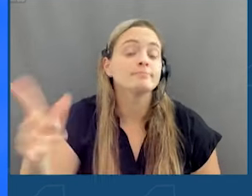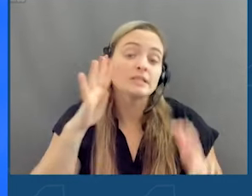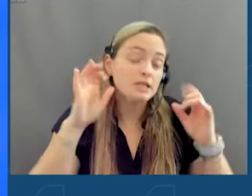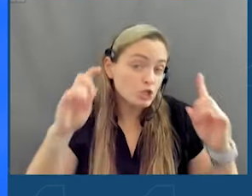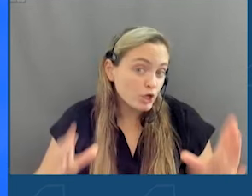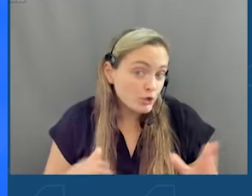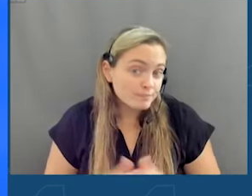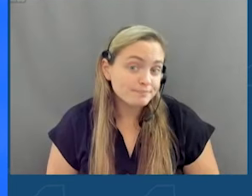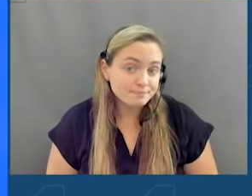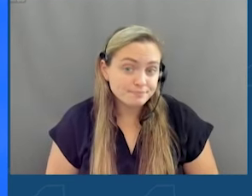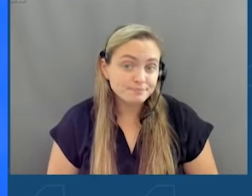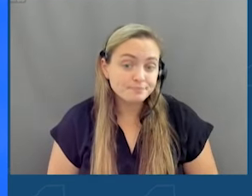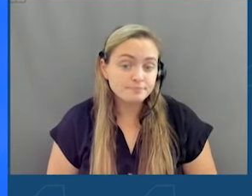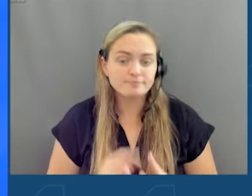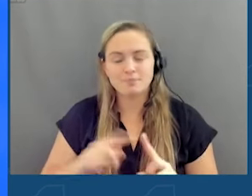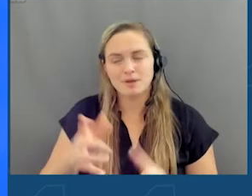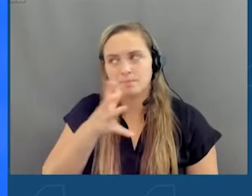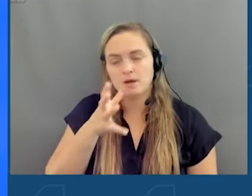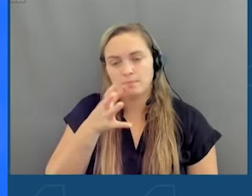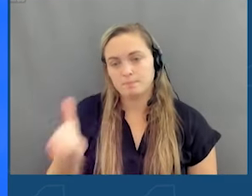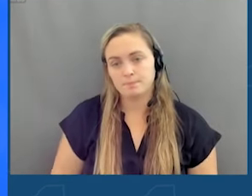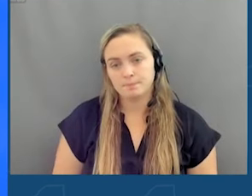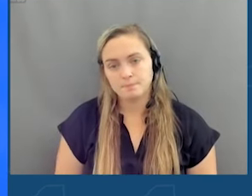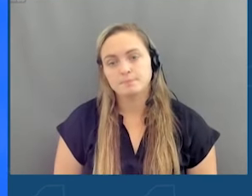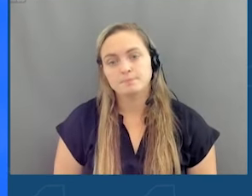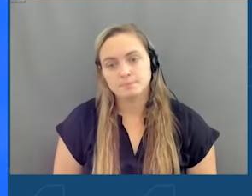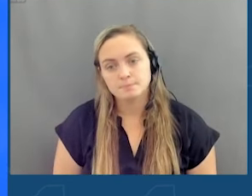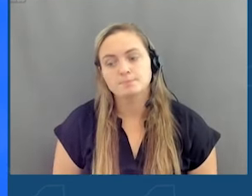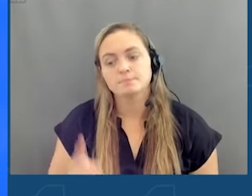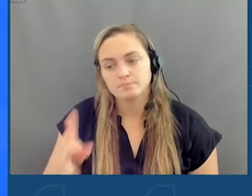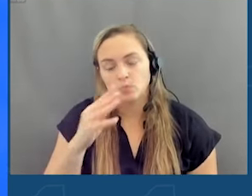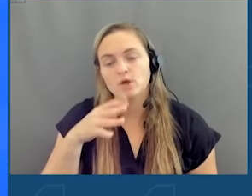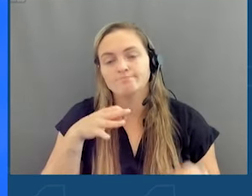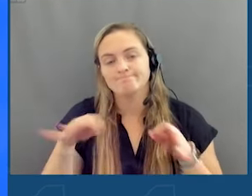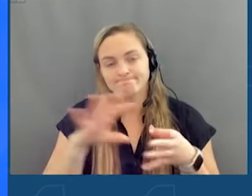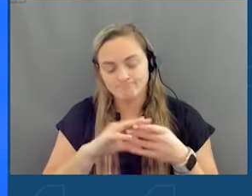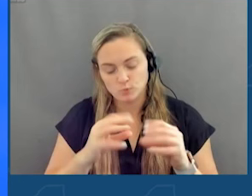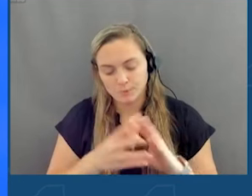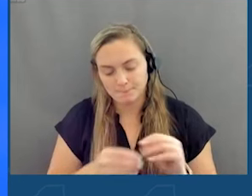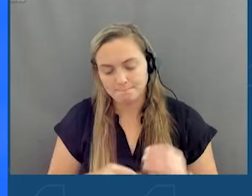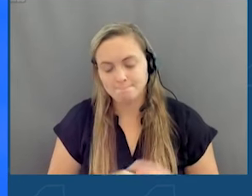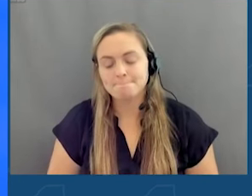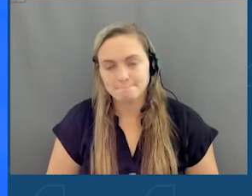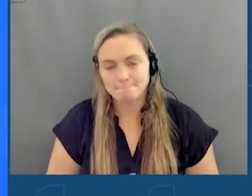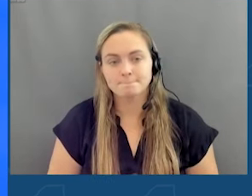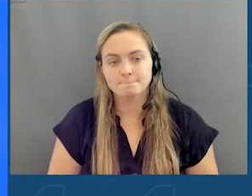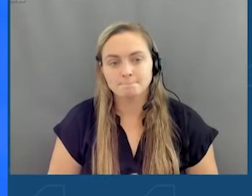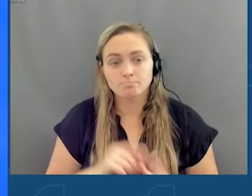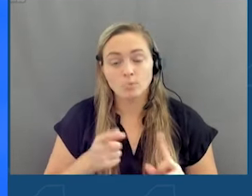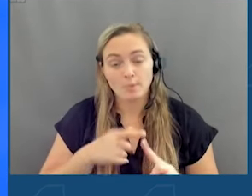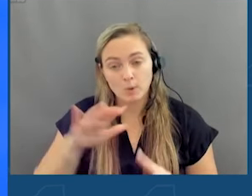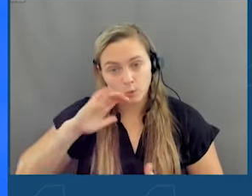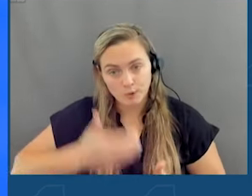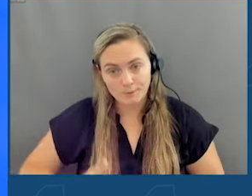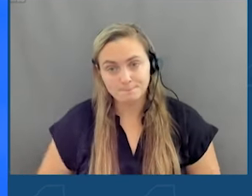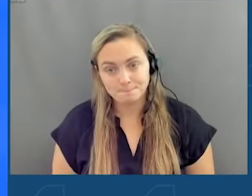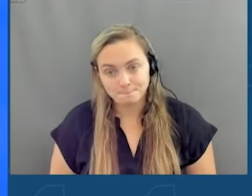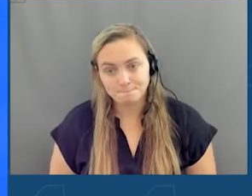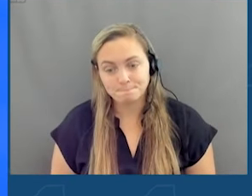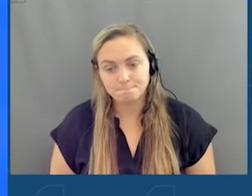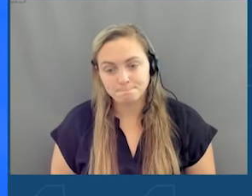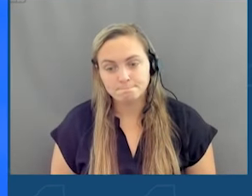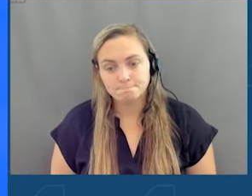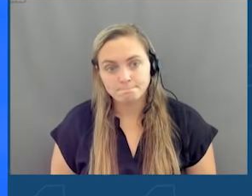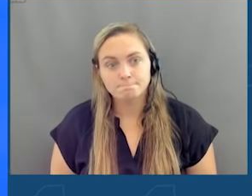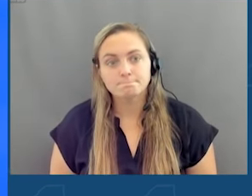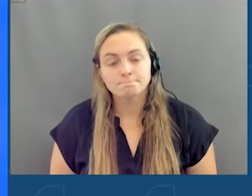but she's a mom. And she's going to tell you a story. About her beloved daughter. Who went to